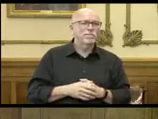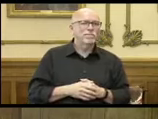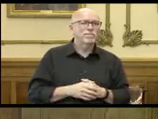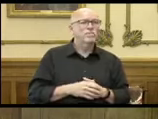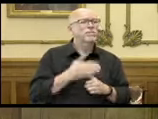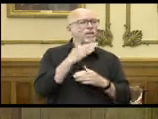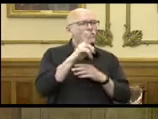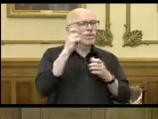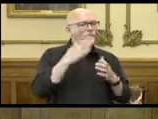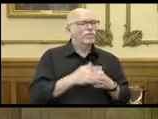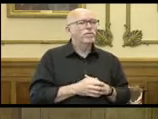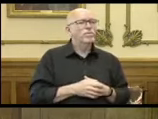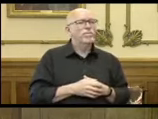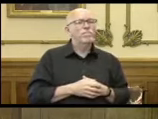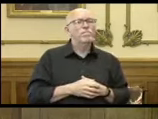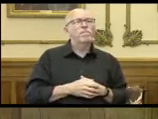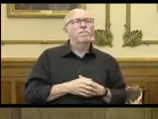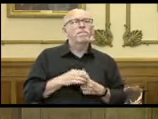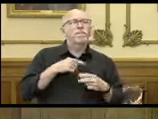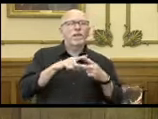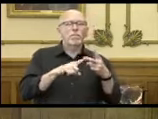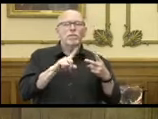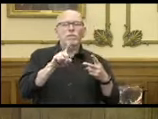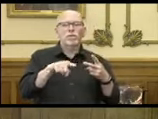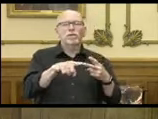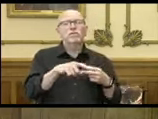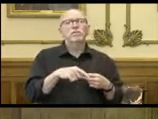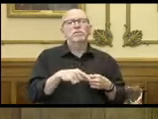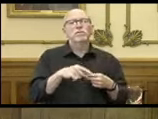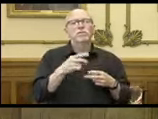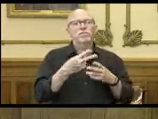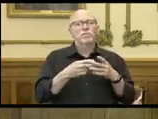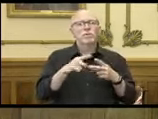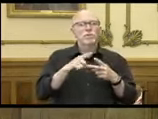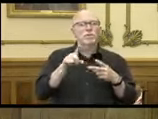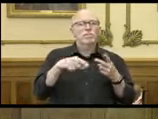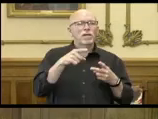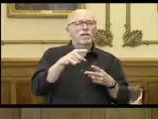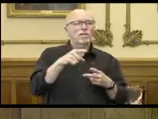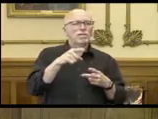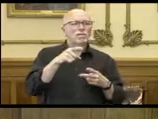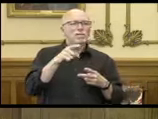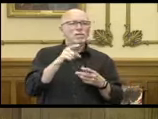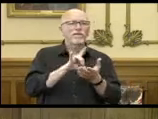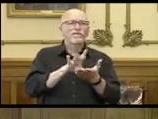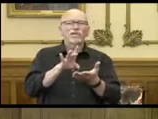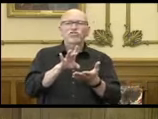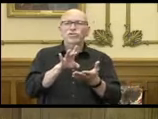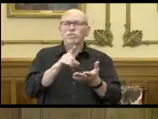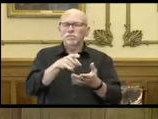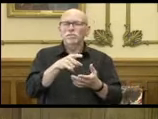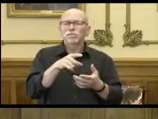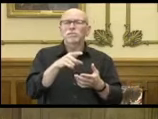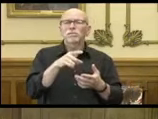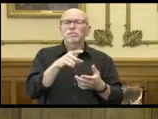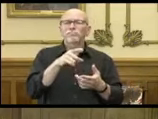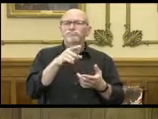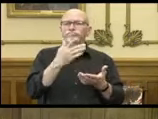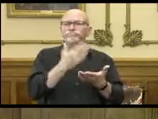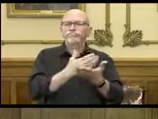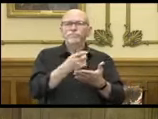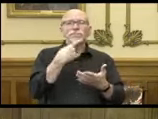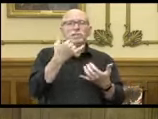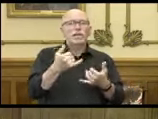Afternoon, Governor. I got a couple questions. The first, they're both about the eviction moratorium. So you've now aligned it with the